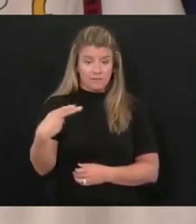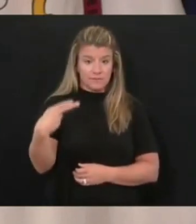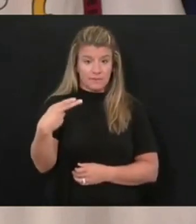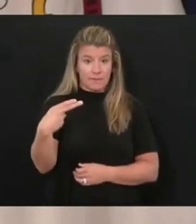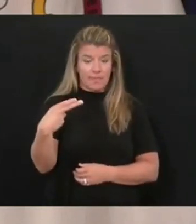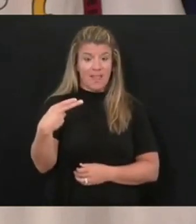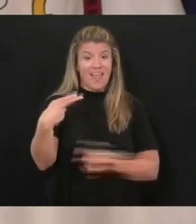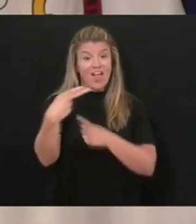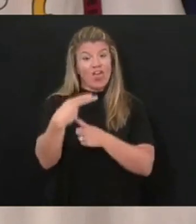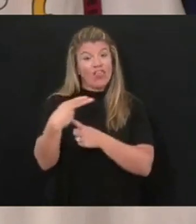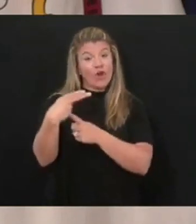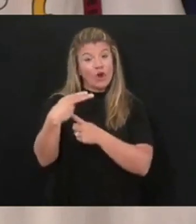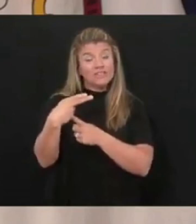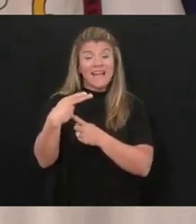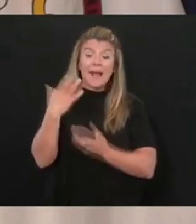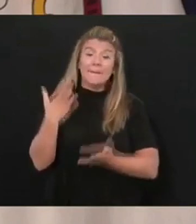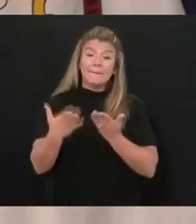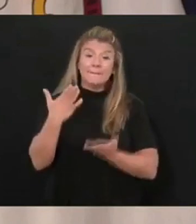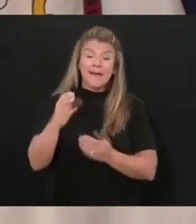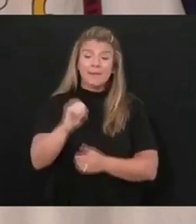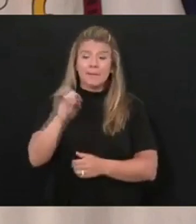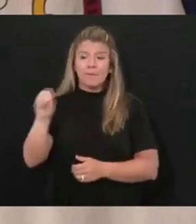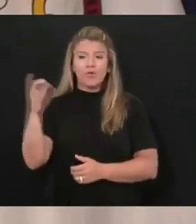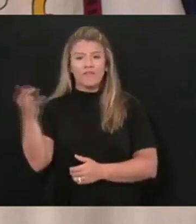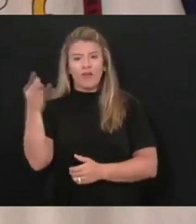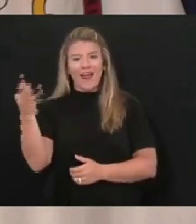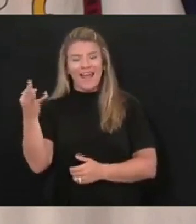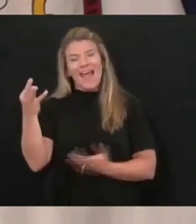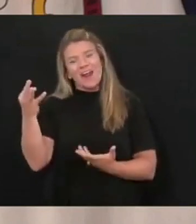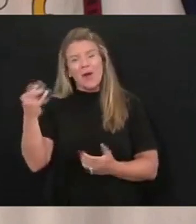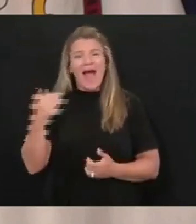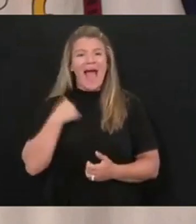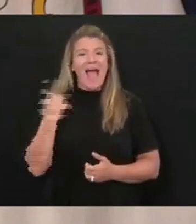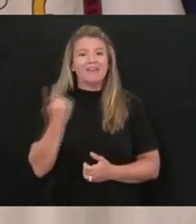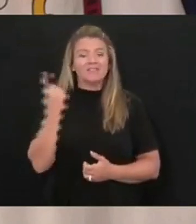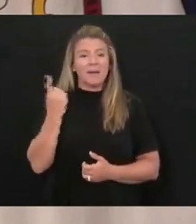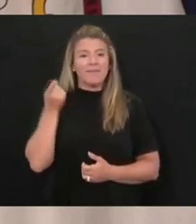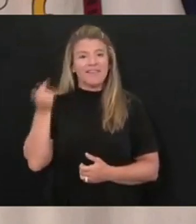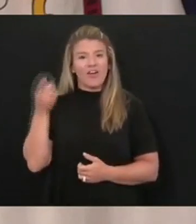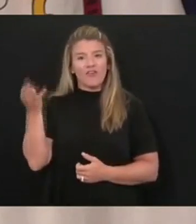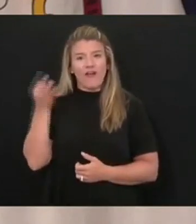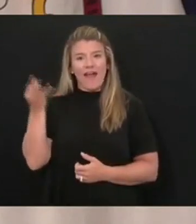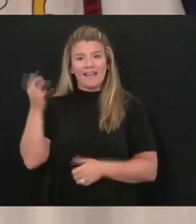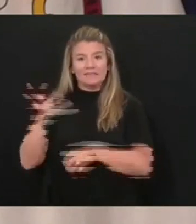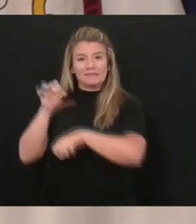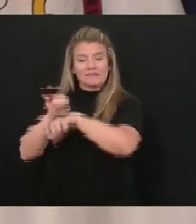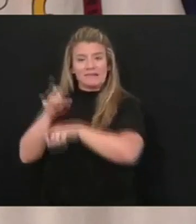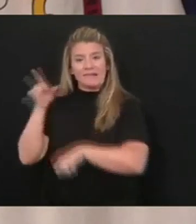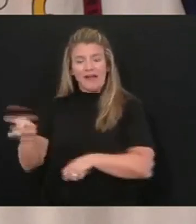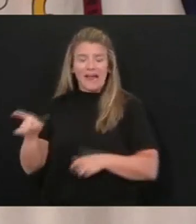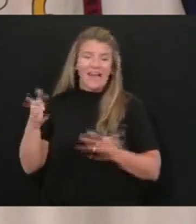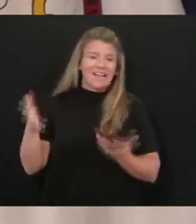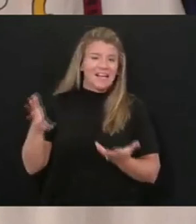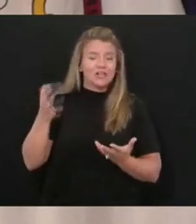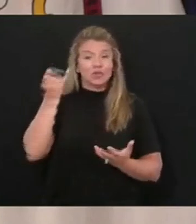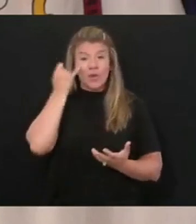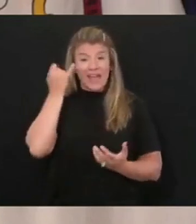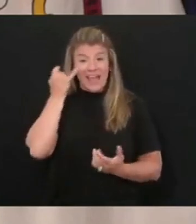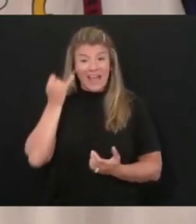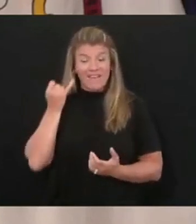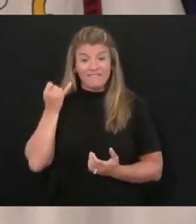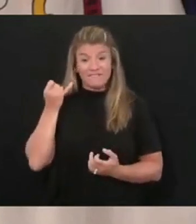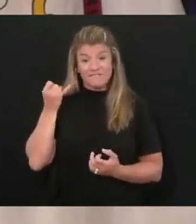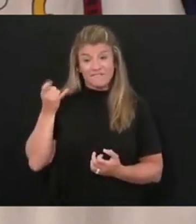And Thursday could be moved to Friday. I've got a previous engagement that I've got to do on Friday. And so so if that if that's if